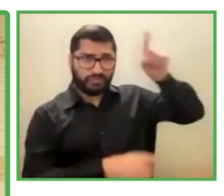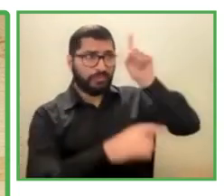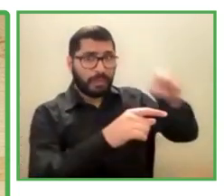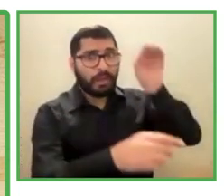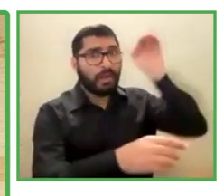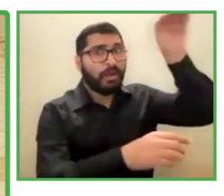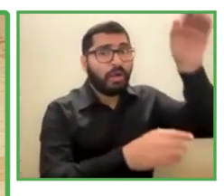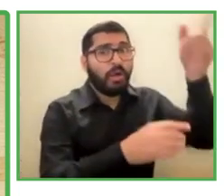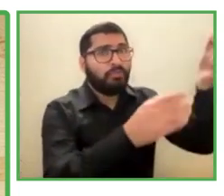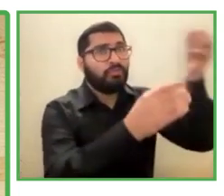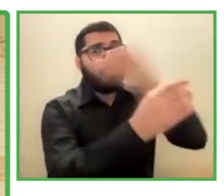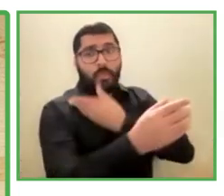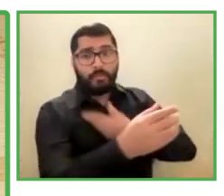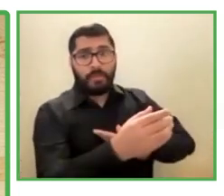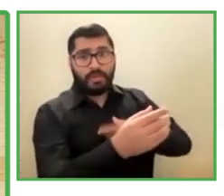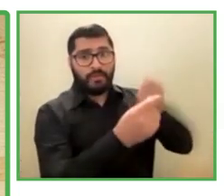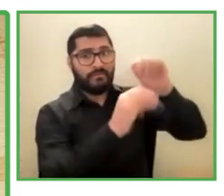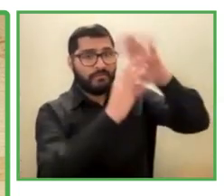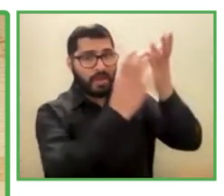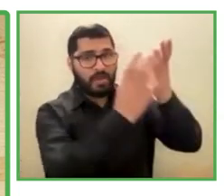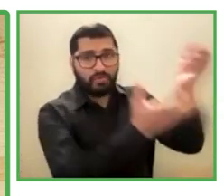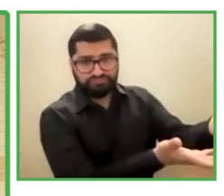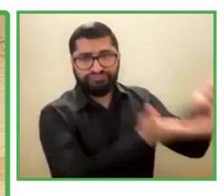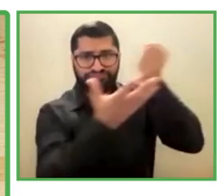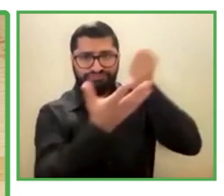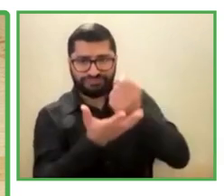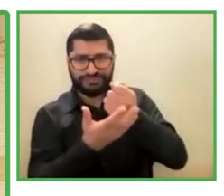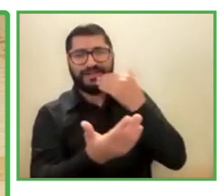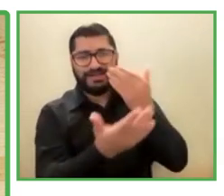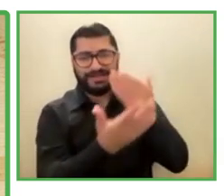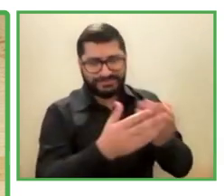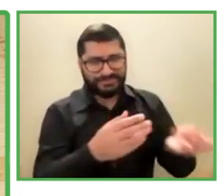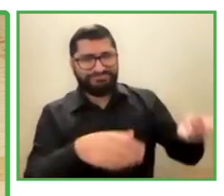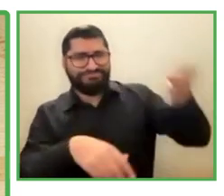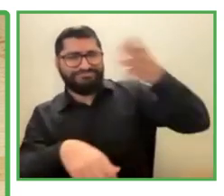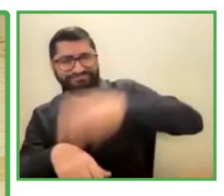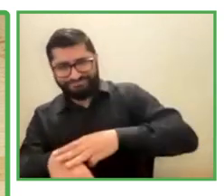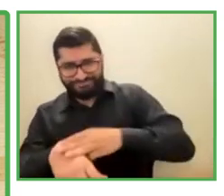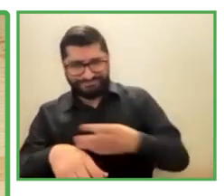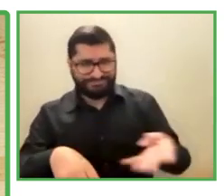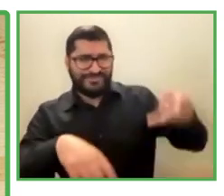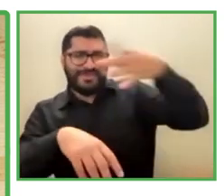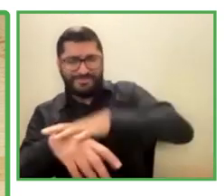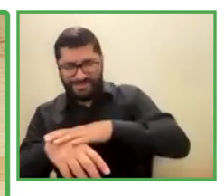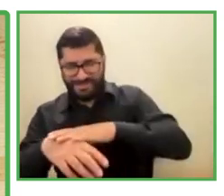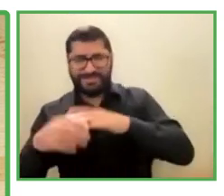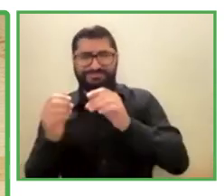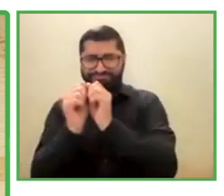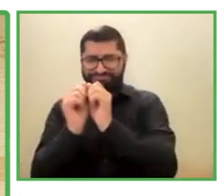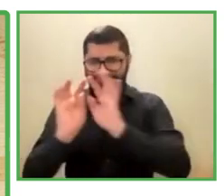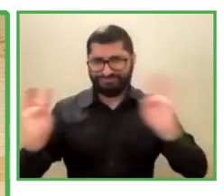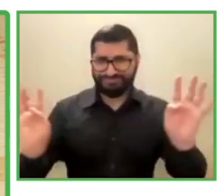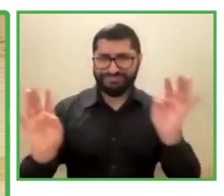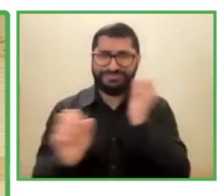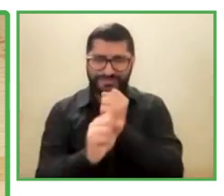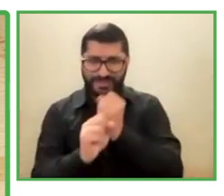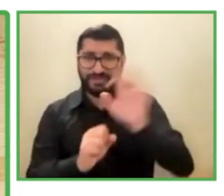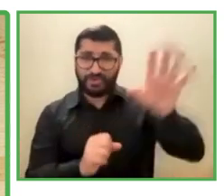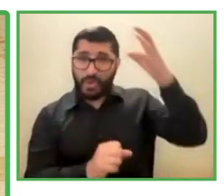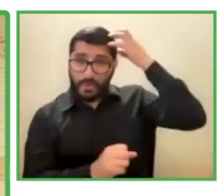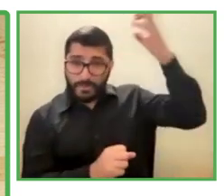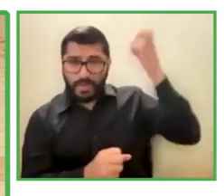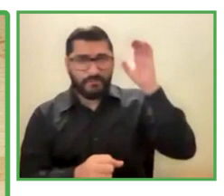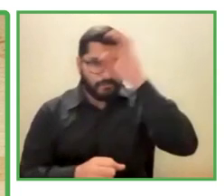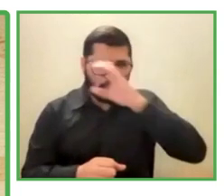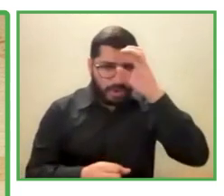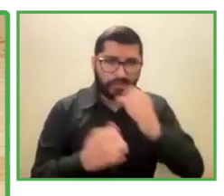tripartite organization. Unions, government, and companies that provide